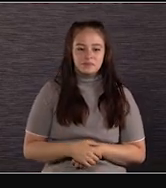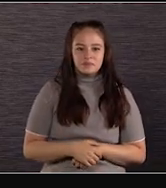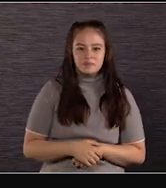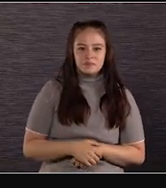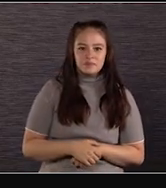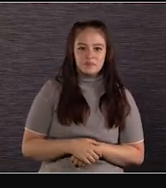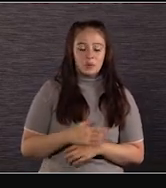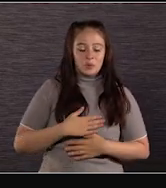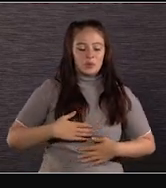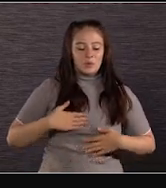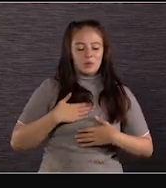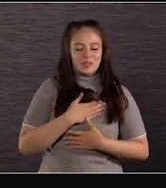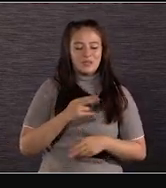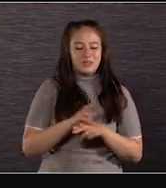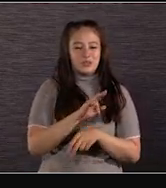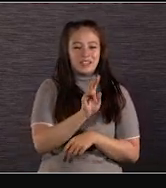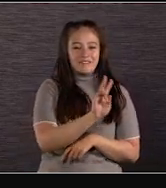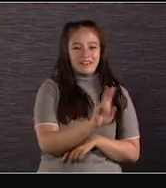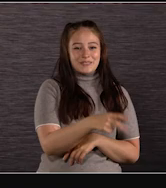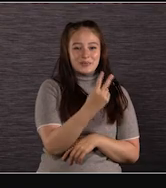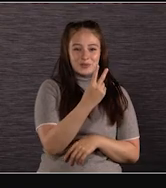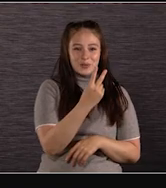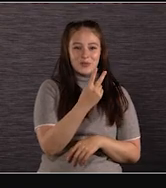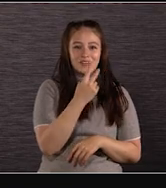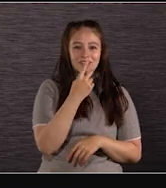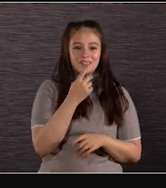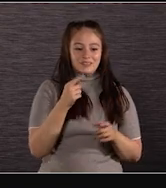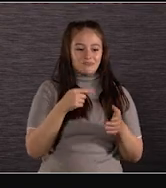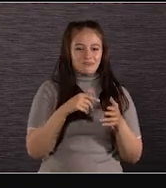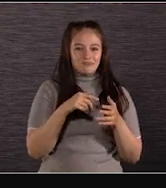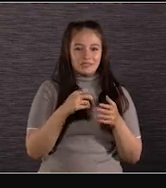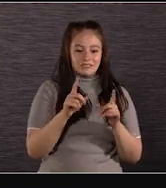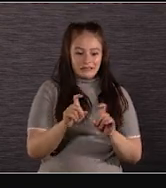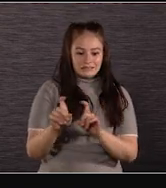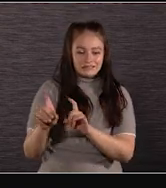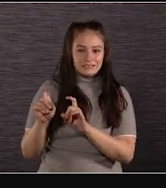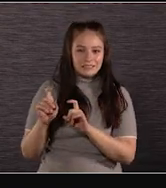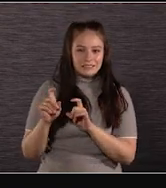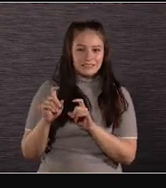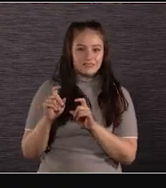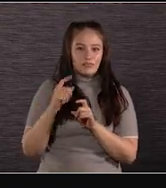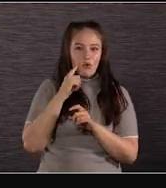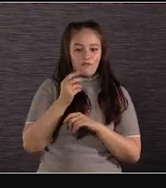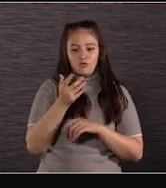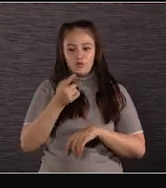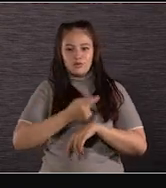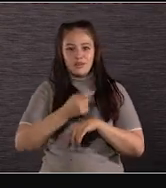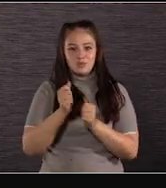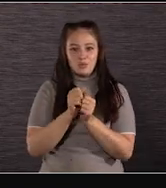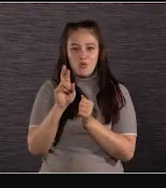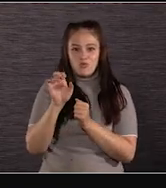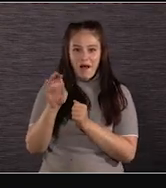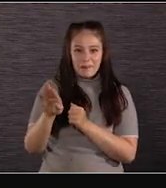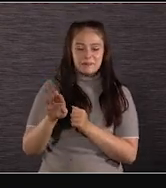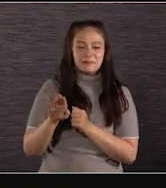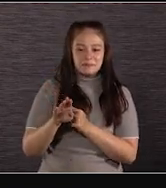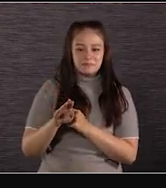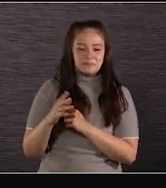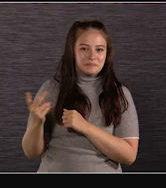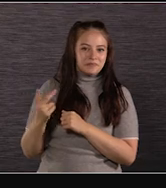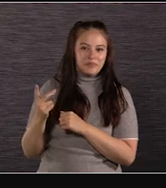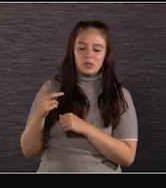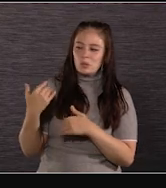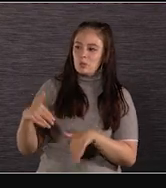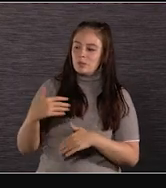It's been a pleasure using this camera through this testing period with Rob for the past couple days. It has been a true pleasure